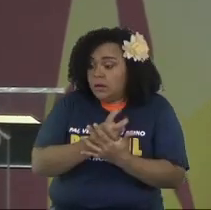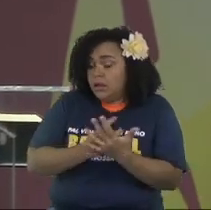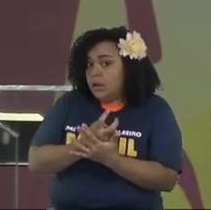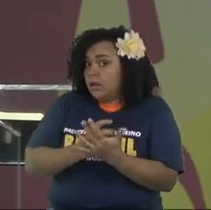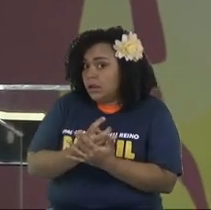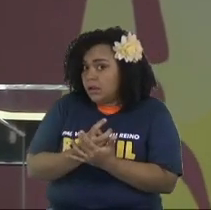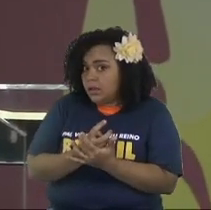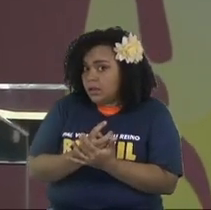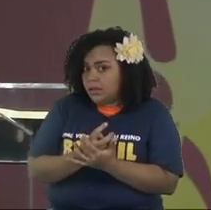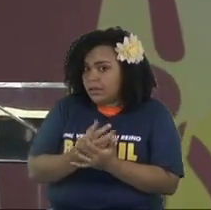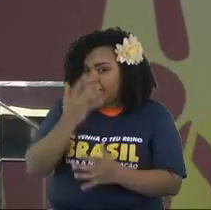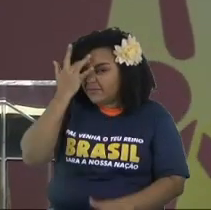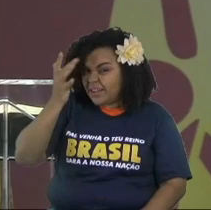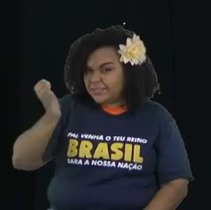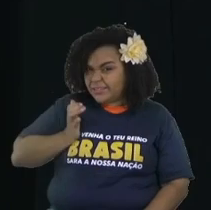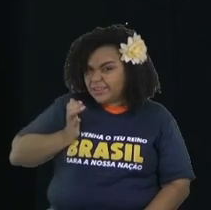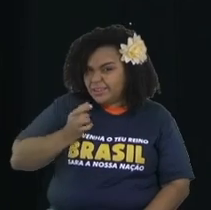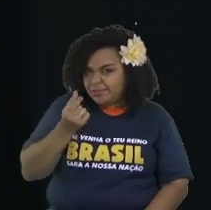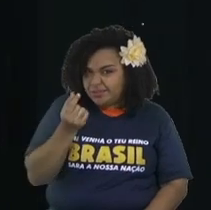What does it matter?